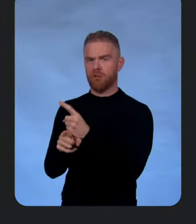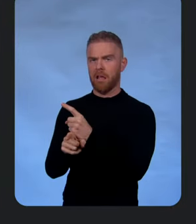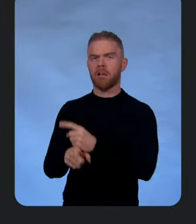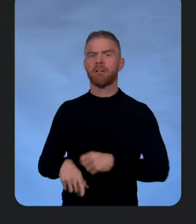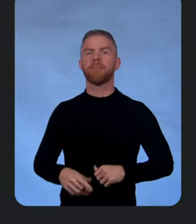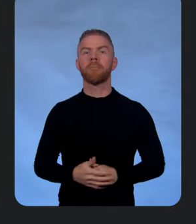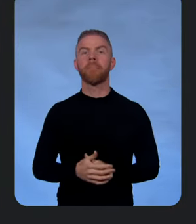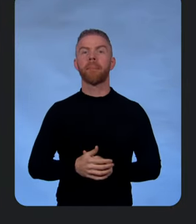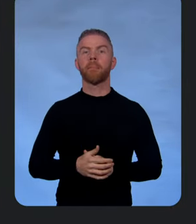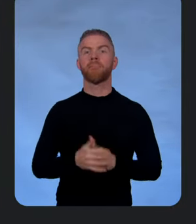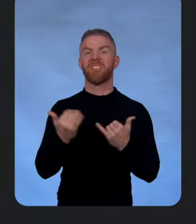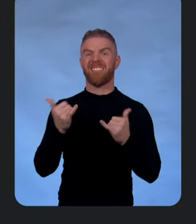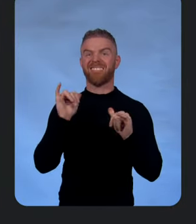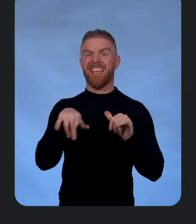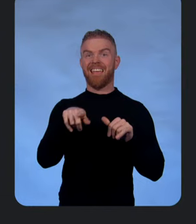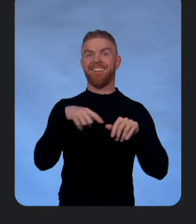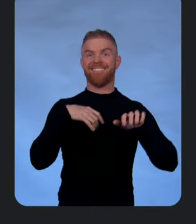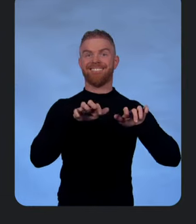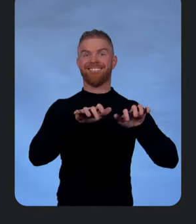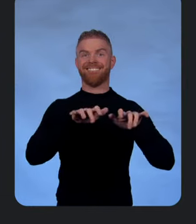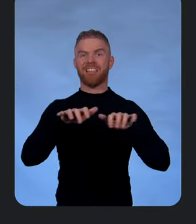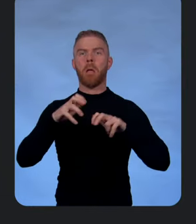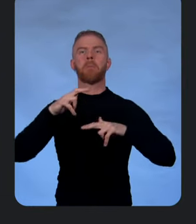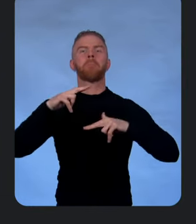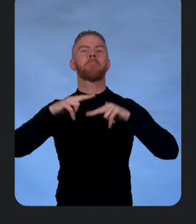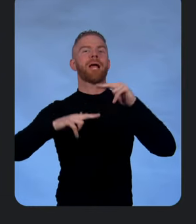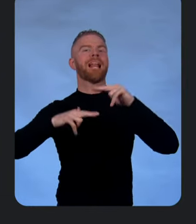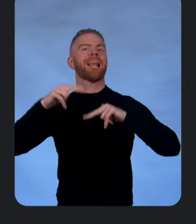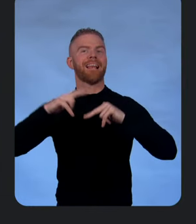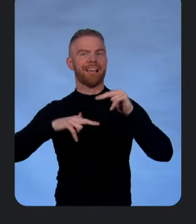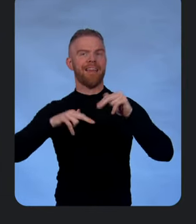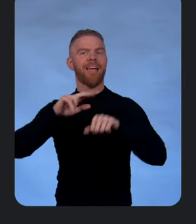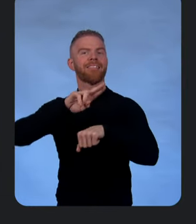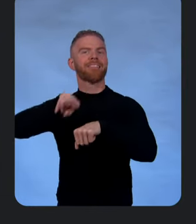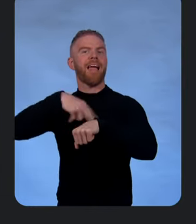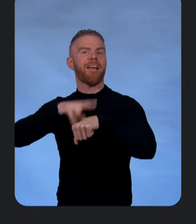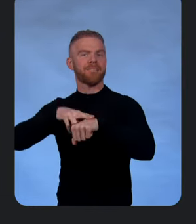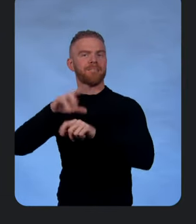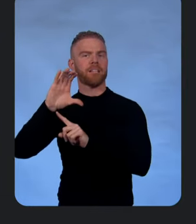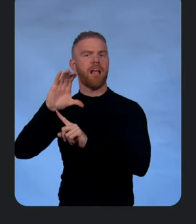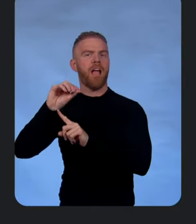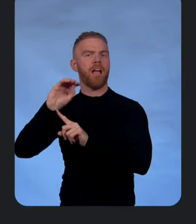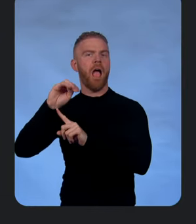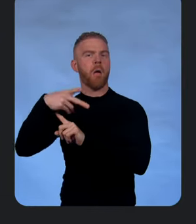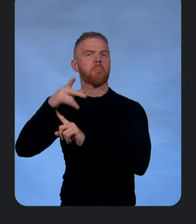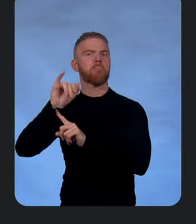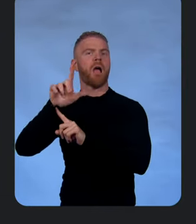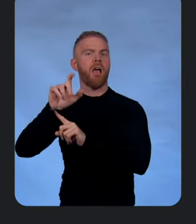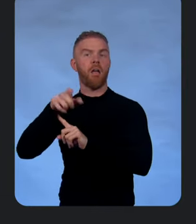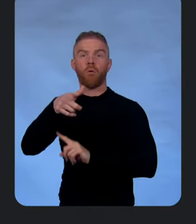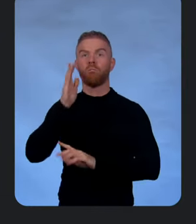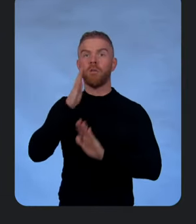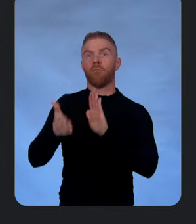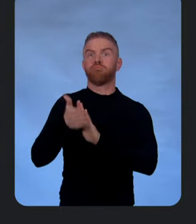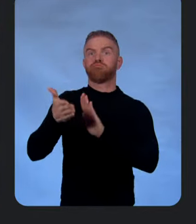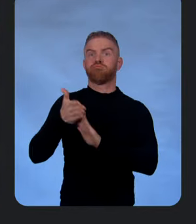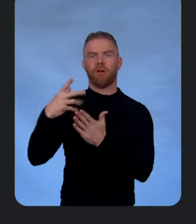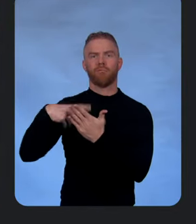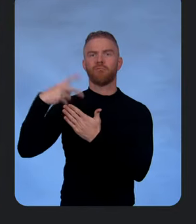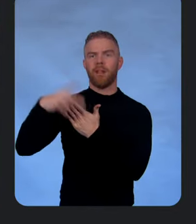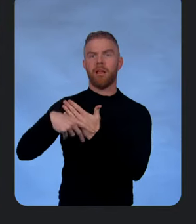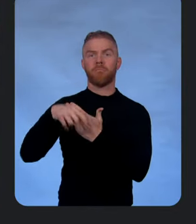build native, native compile. I'm to run the program like so service up and running. There you go. That started